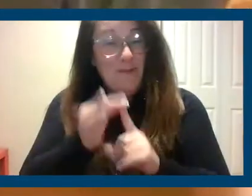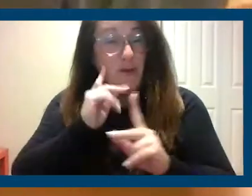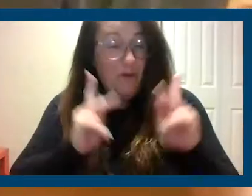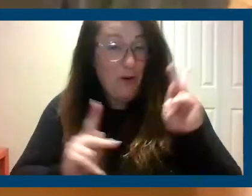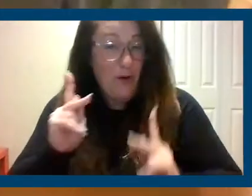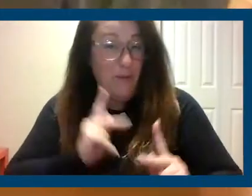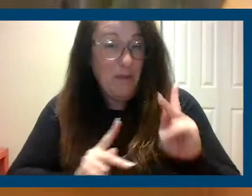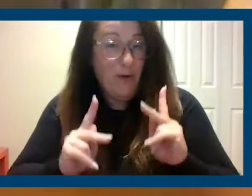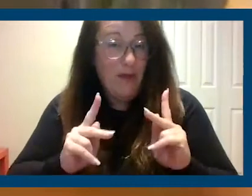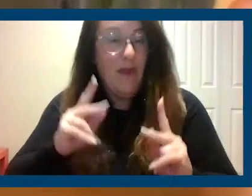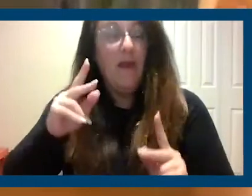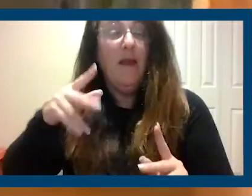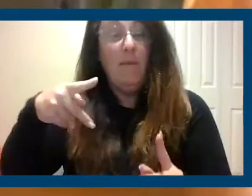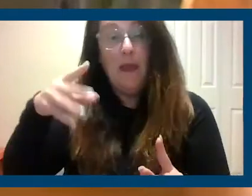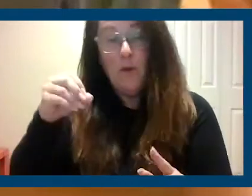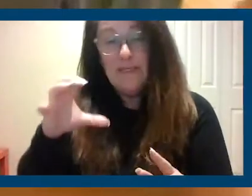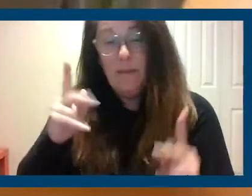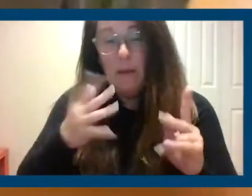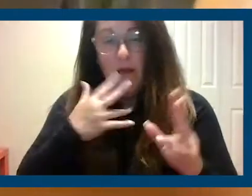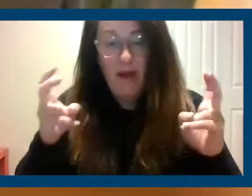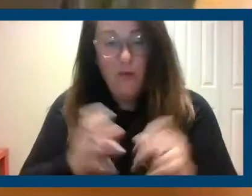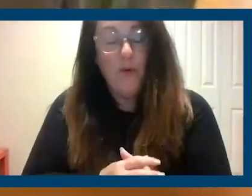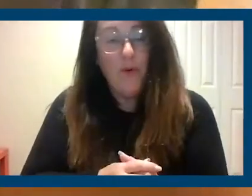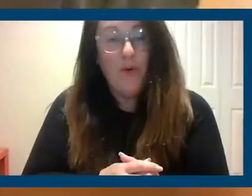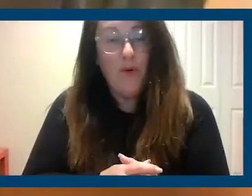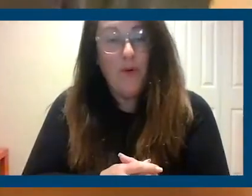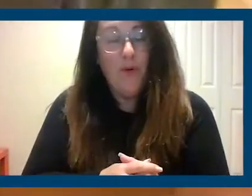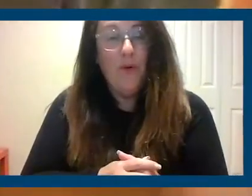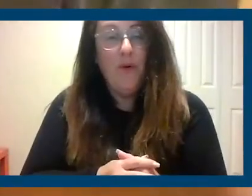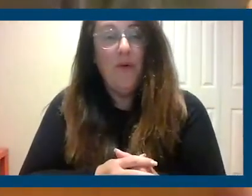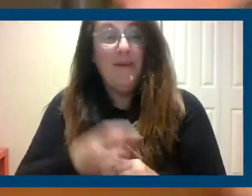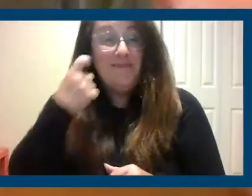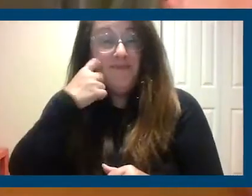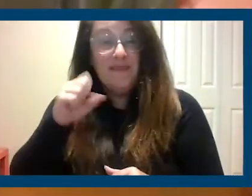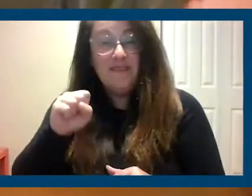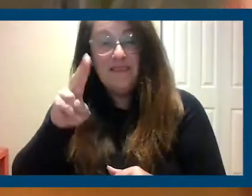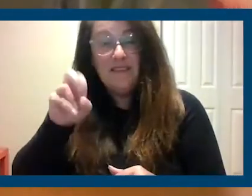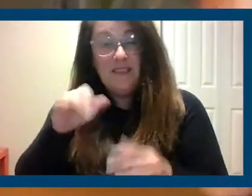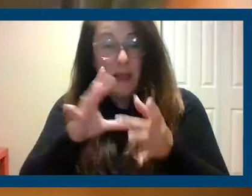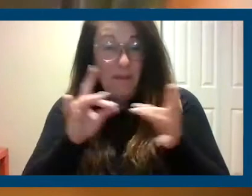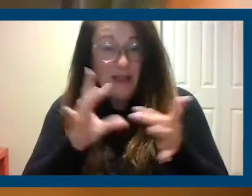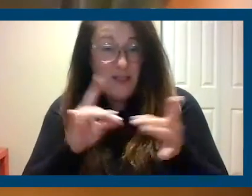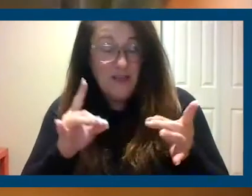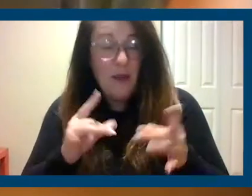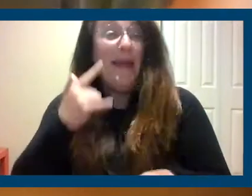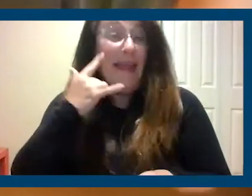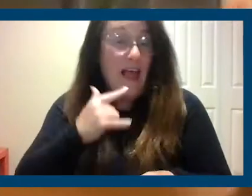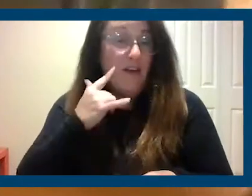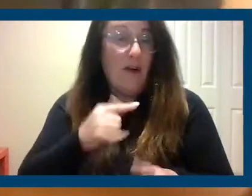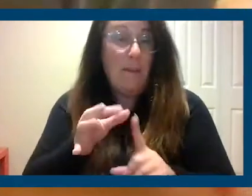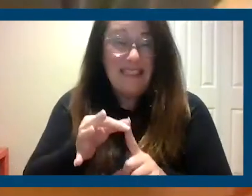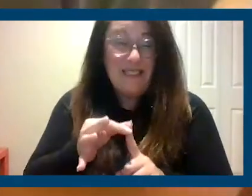of color. Just quite frankly, what Susie said a few moments ago, if California, but especially Los Angeles.